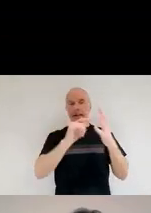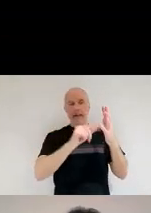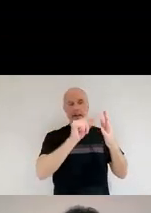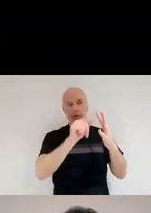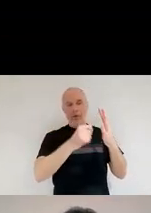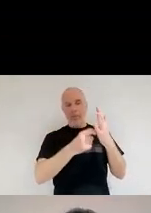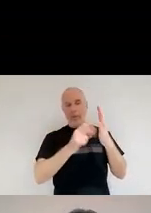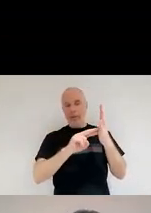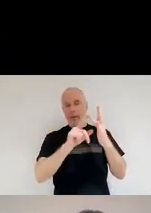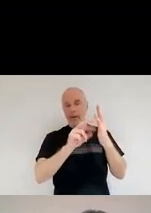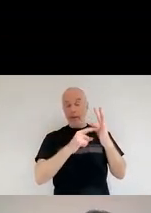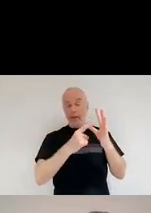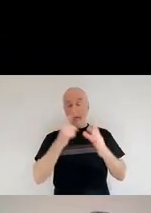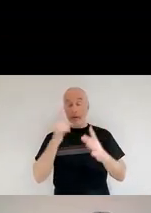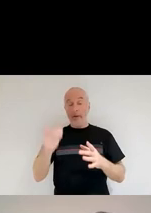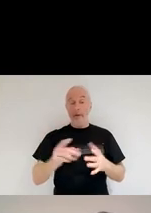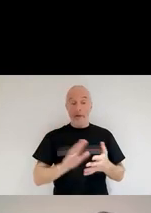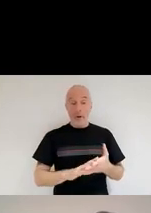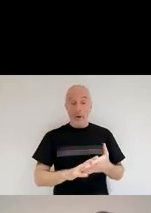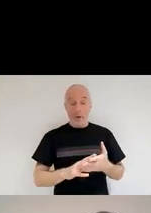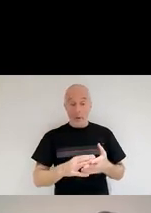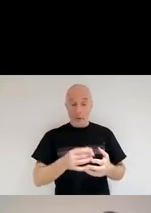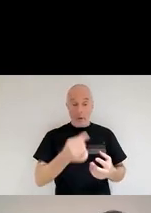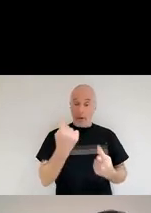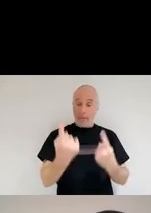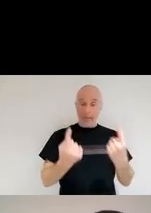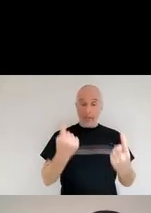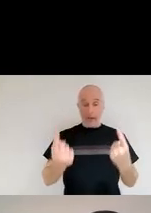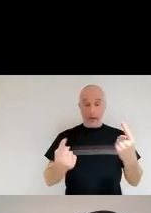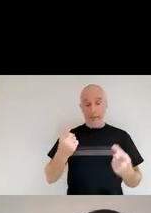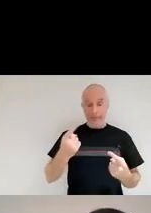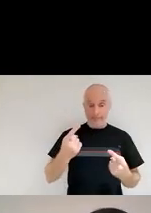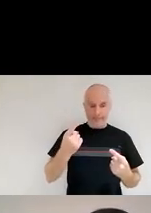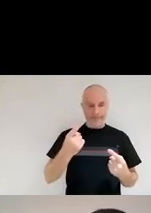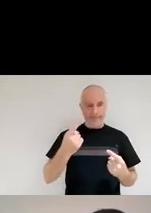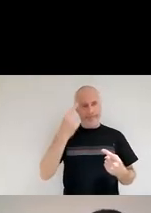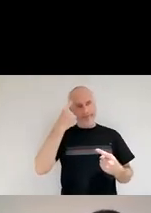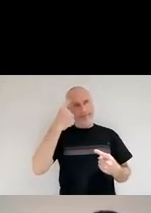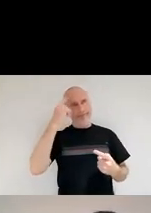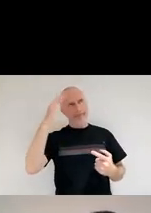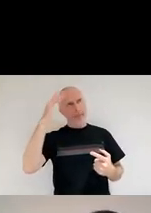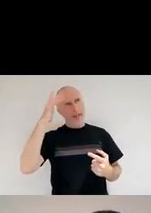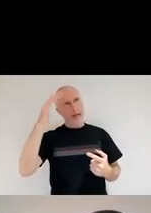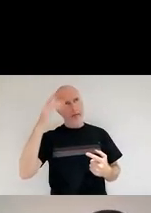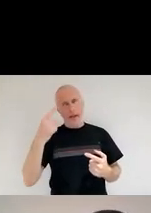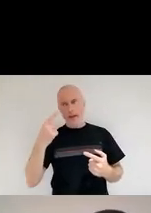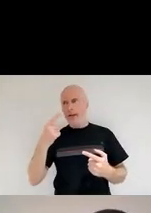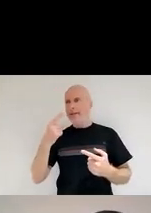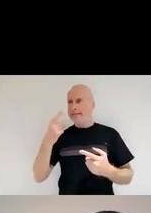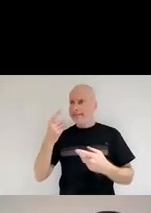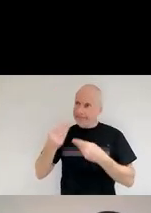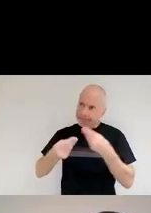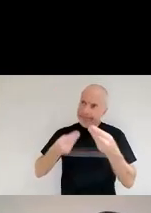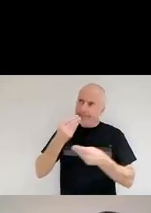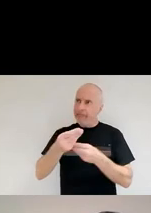have been telling us for a very long time is that, yes, at first sight, the supernova are fantastic. It can produce